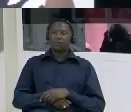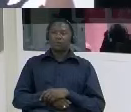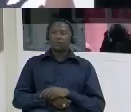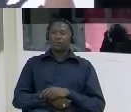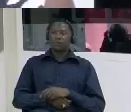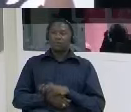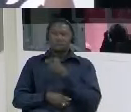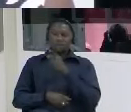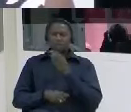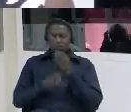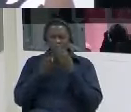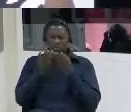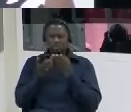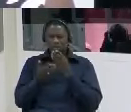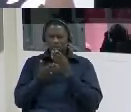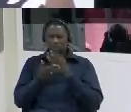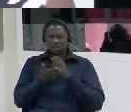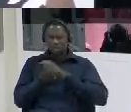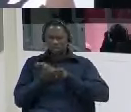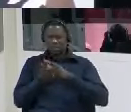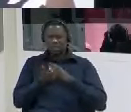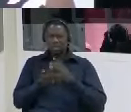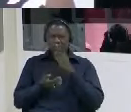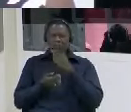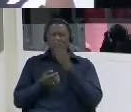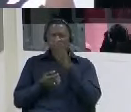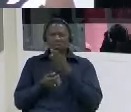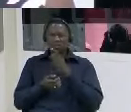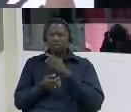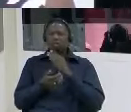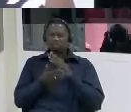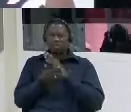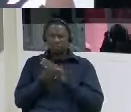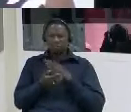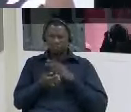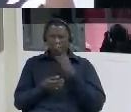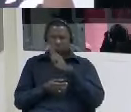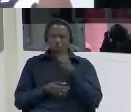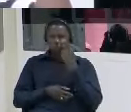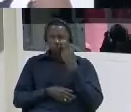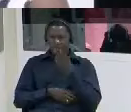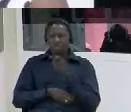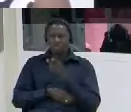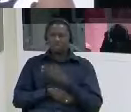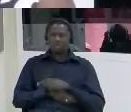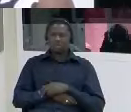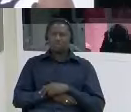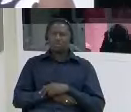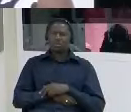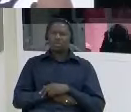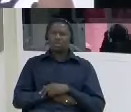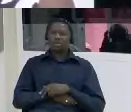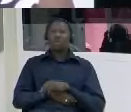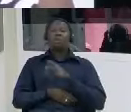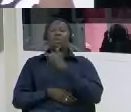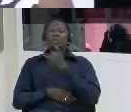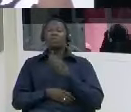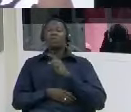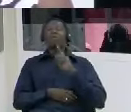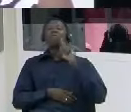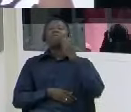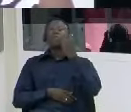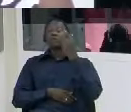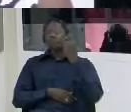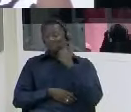them before that was the first day okay so when did you